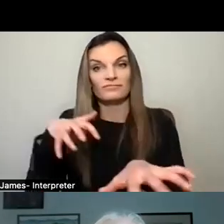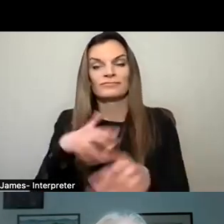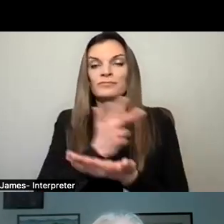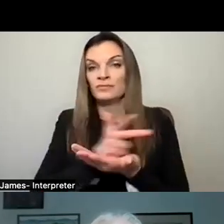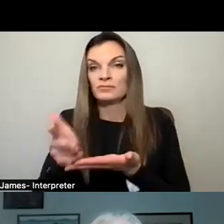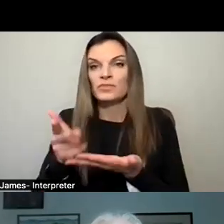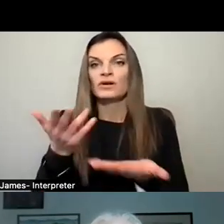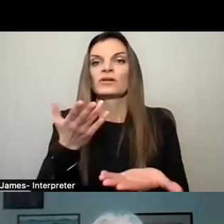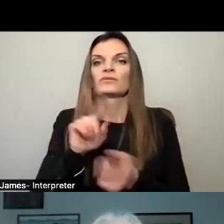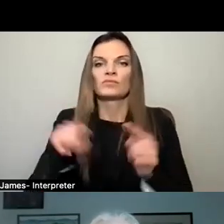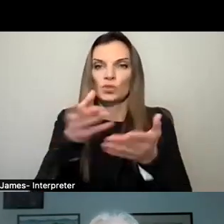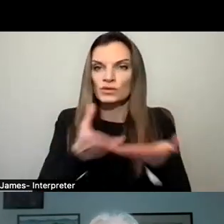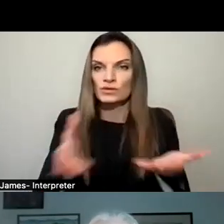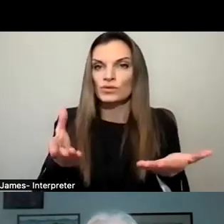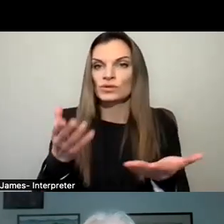usage?